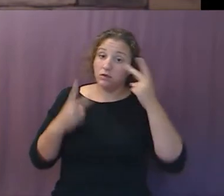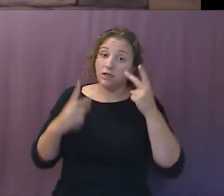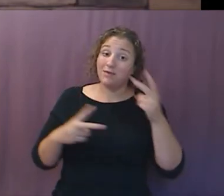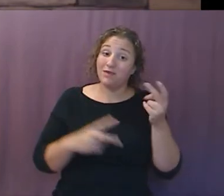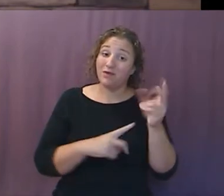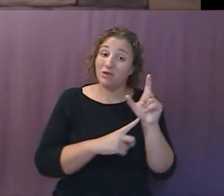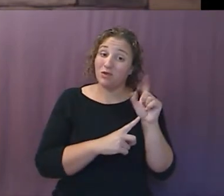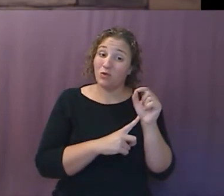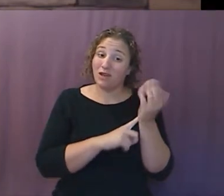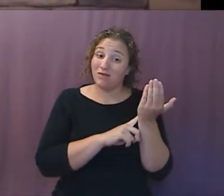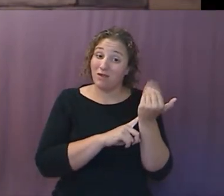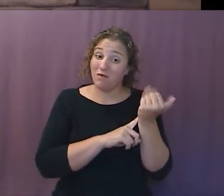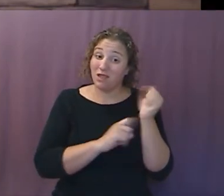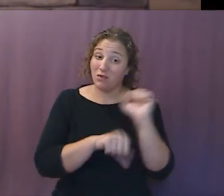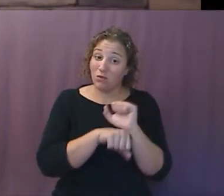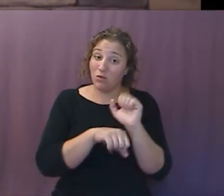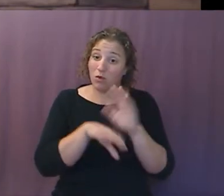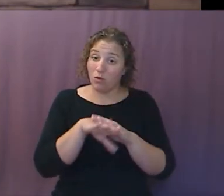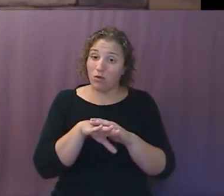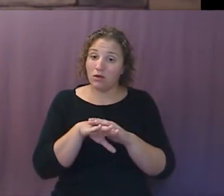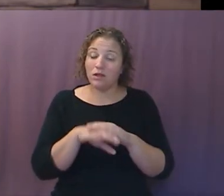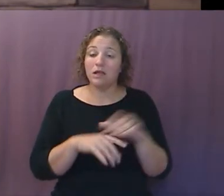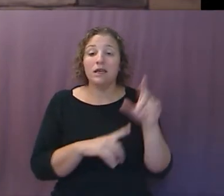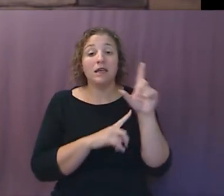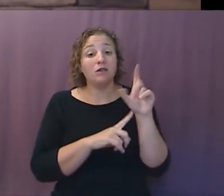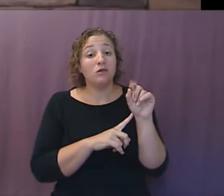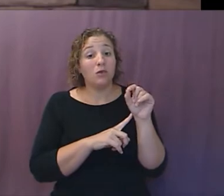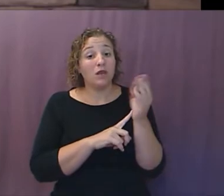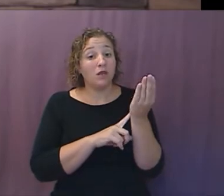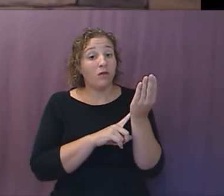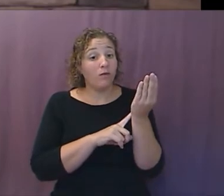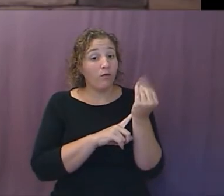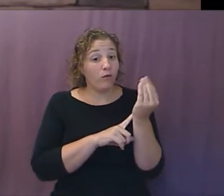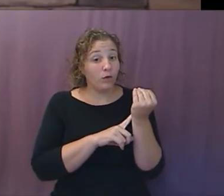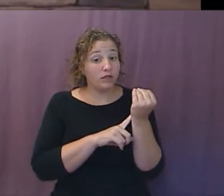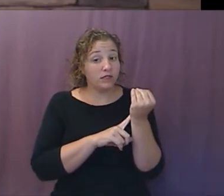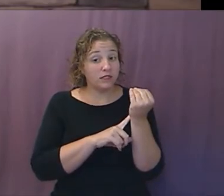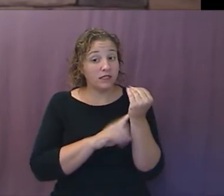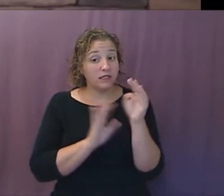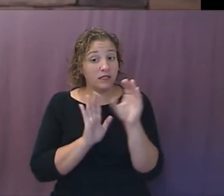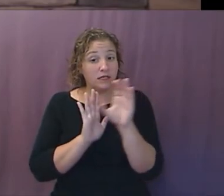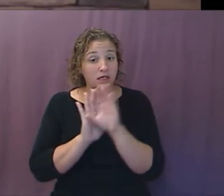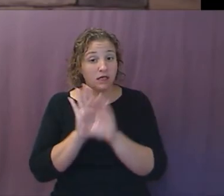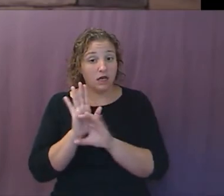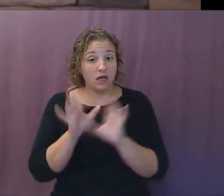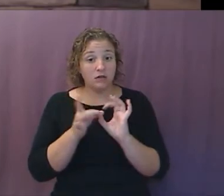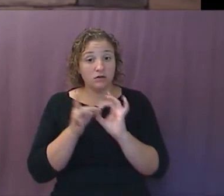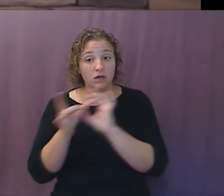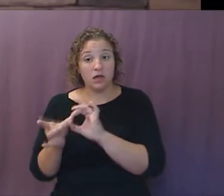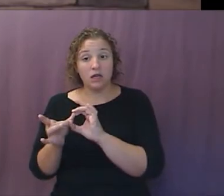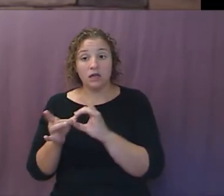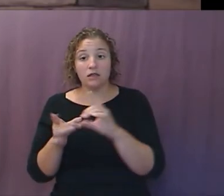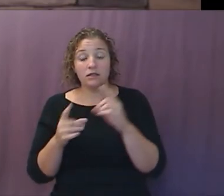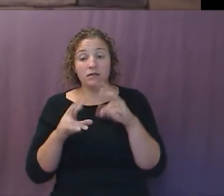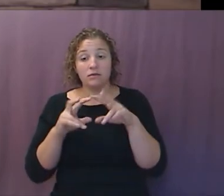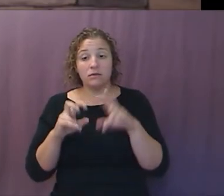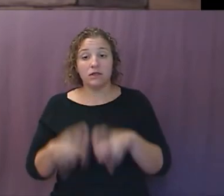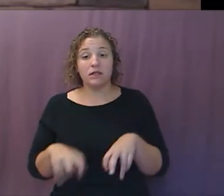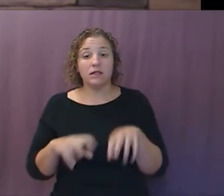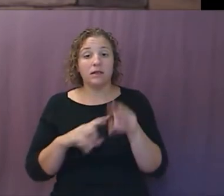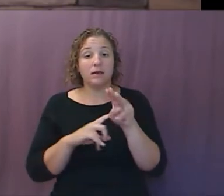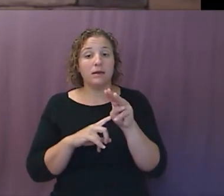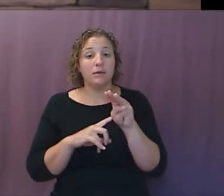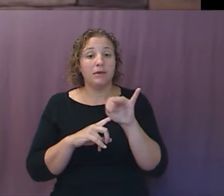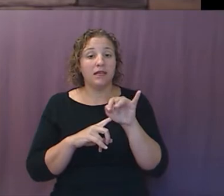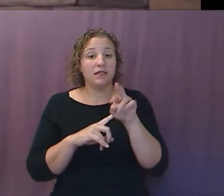2015, working on it. Another 2014 contract details Mitra's work assisting the FBI